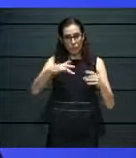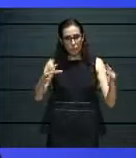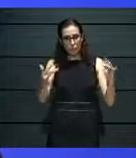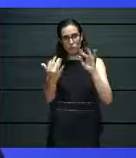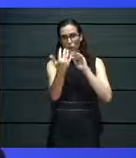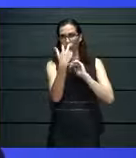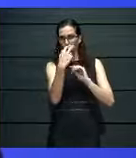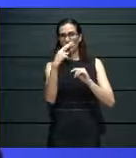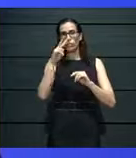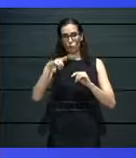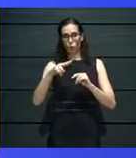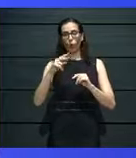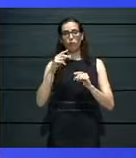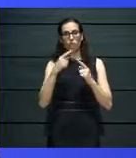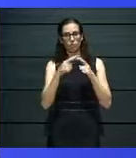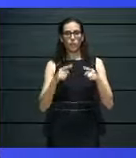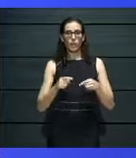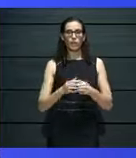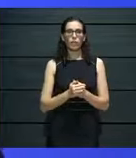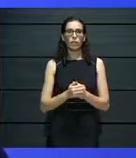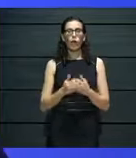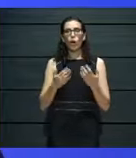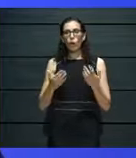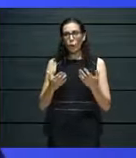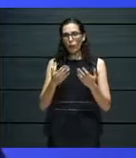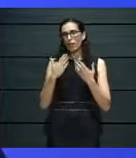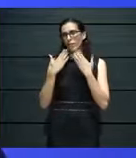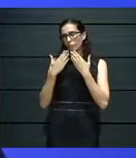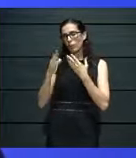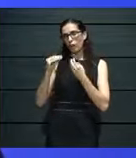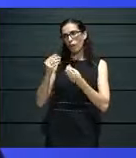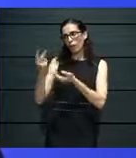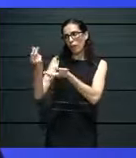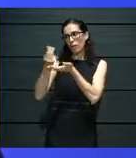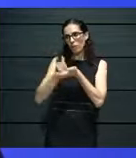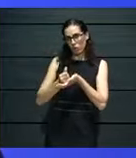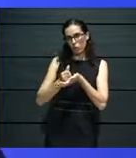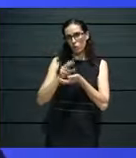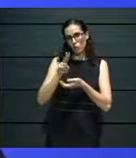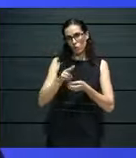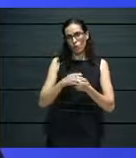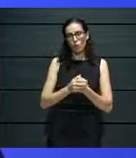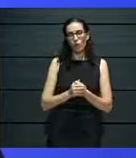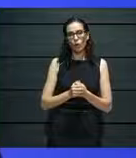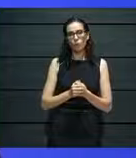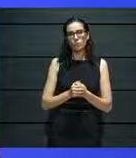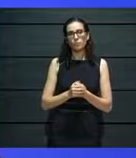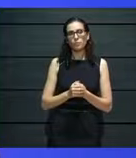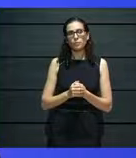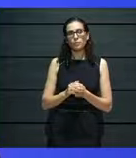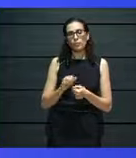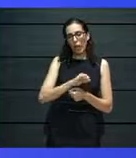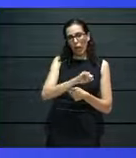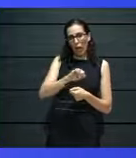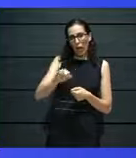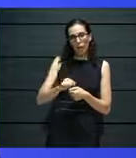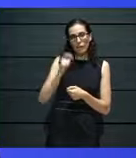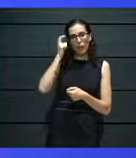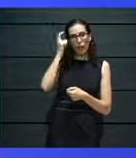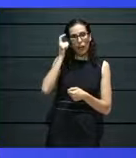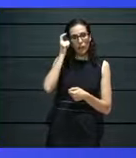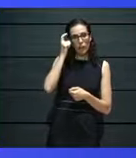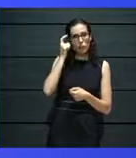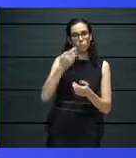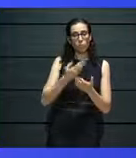for which then, thankfully, we got the ICO grant. And basically, also with the ICO, we are planning to embark on a digital